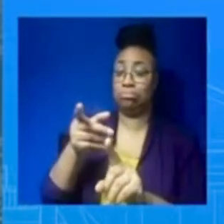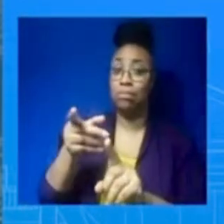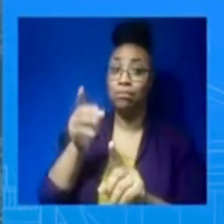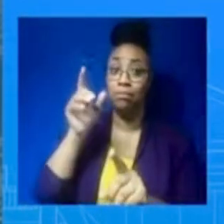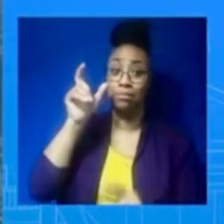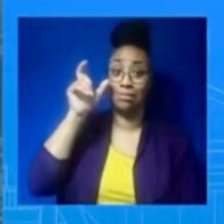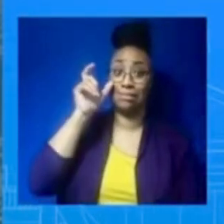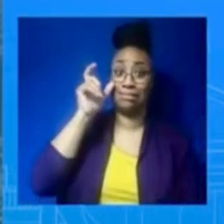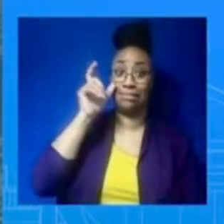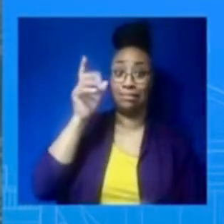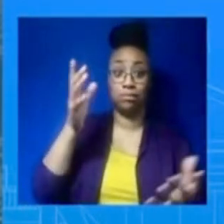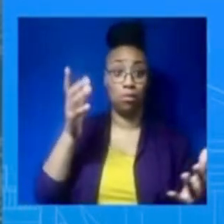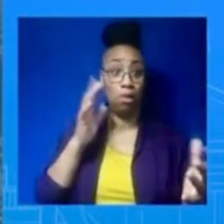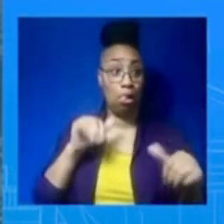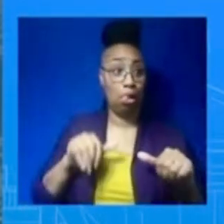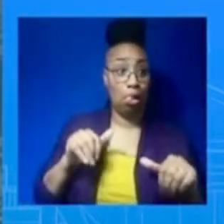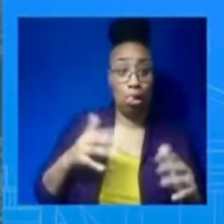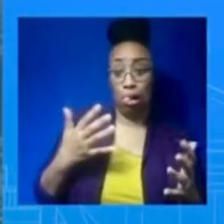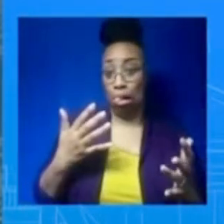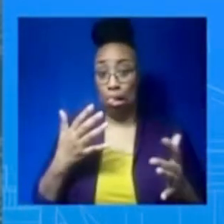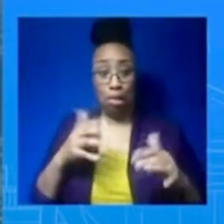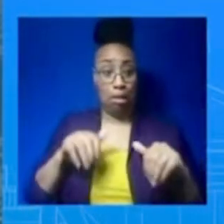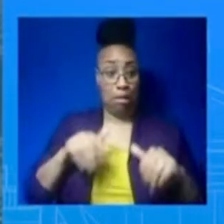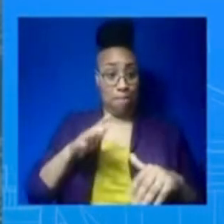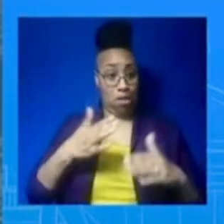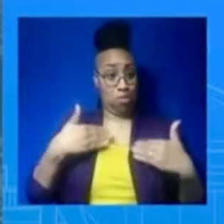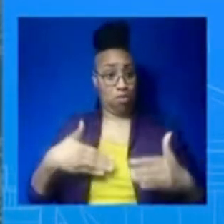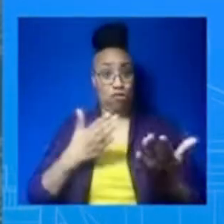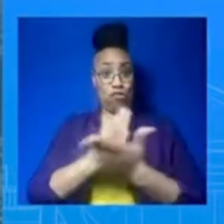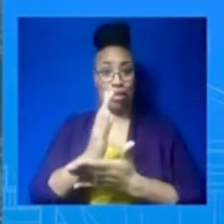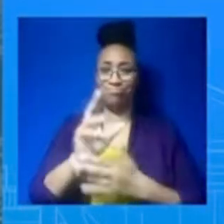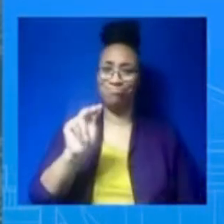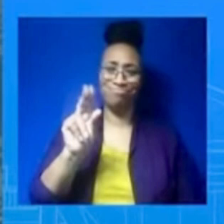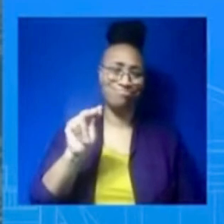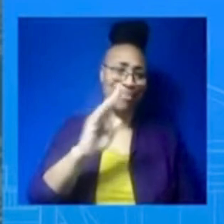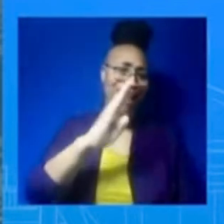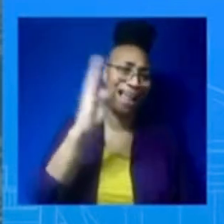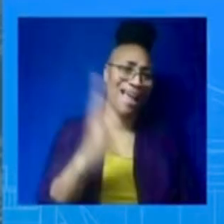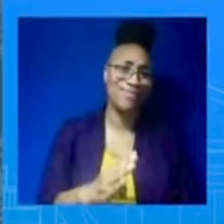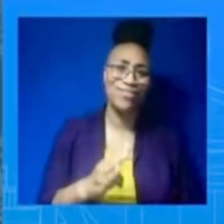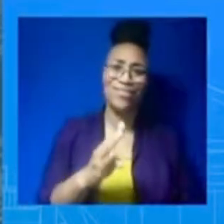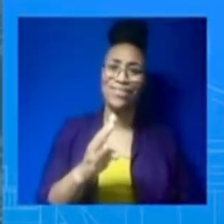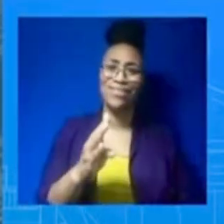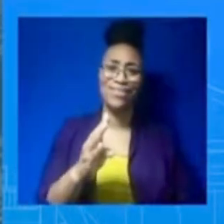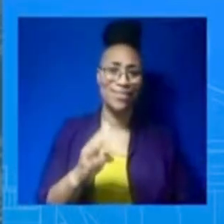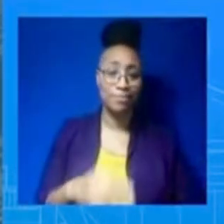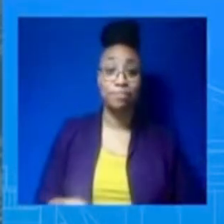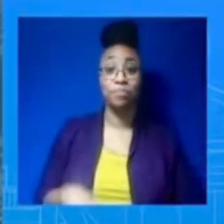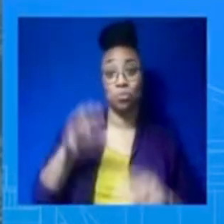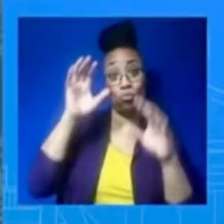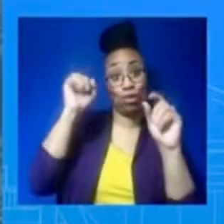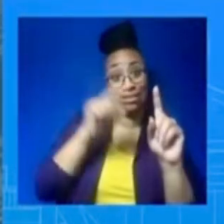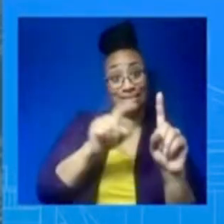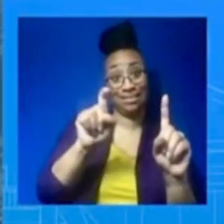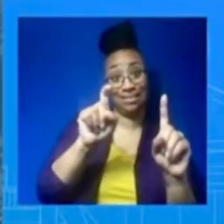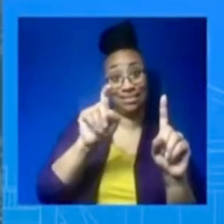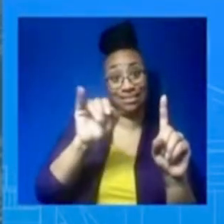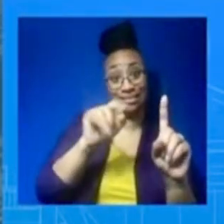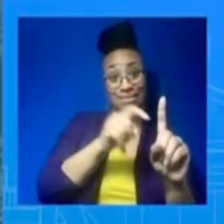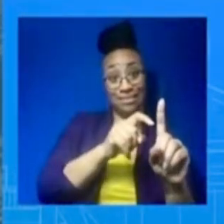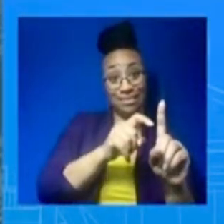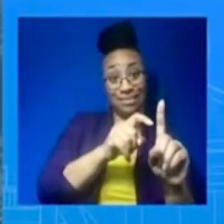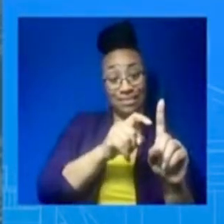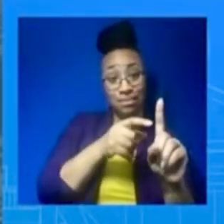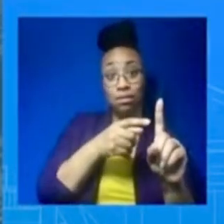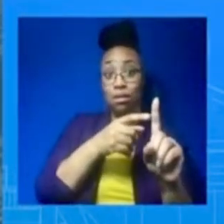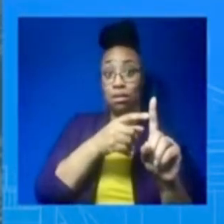President believes that you have to lead with your values, particularly in foreign policy. He's never shy about bringing that up. The